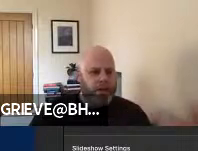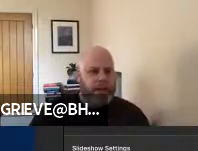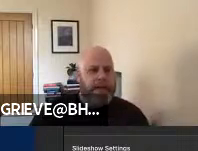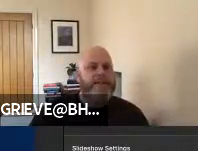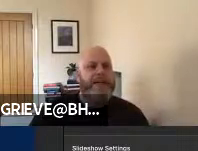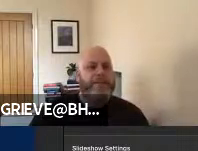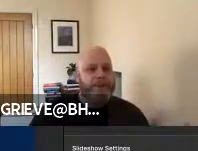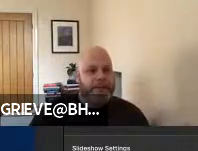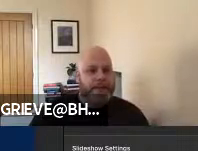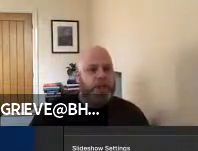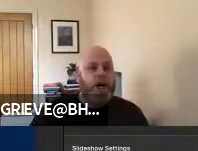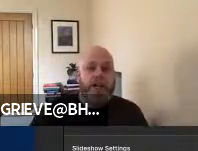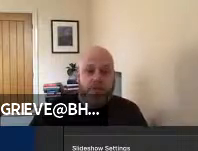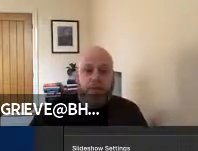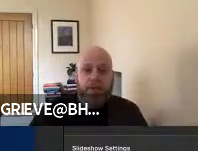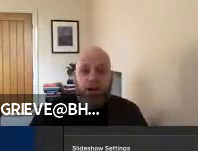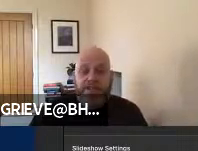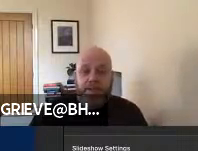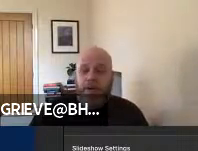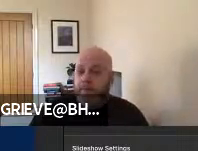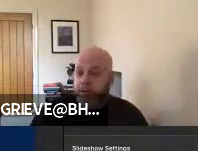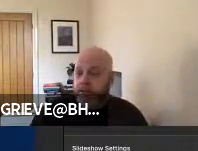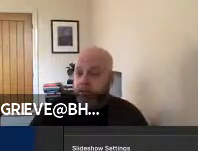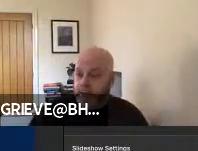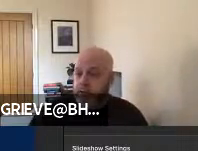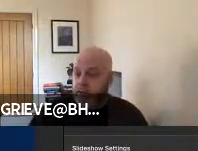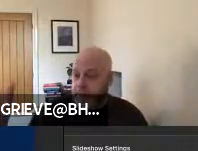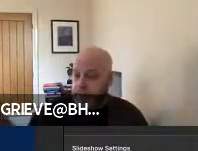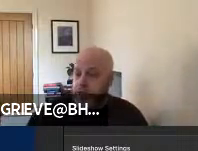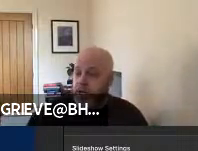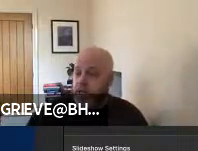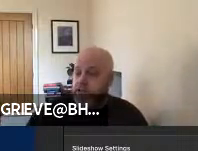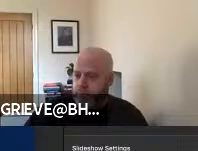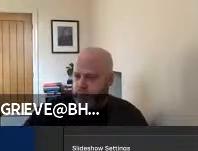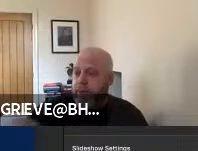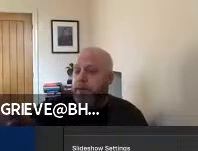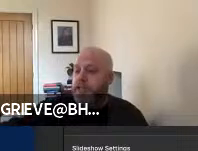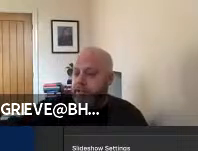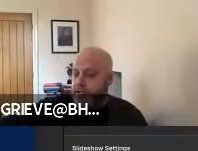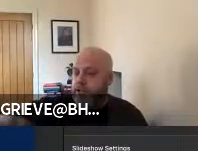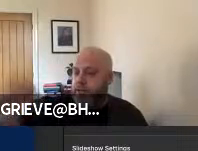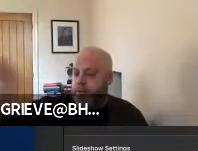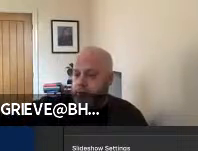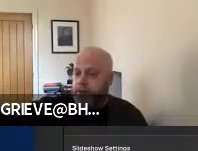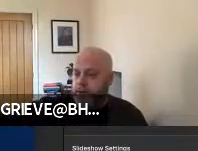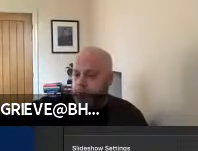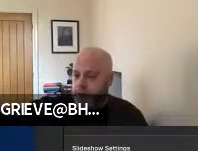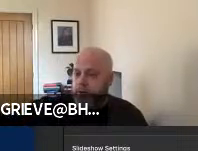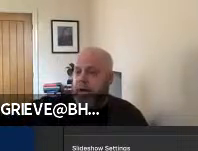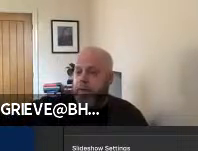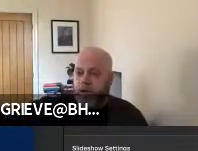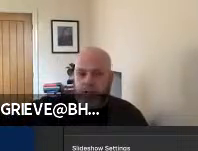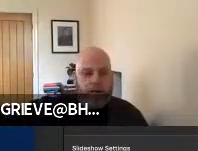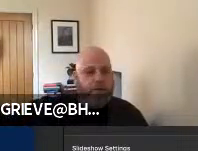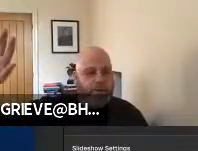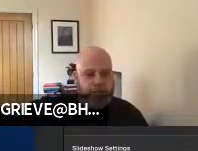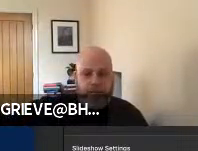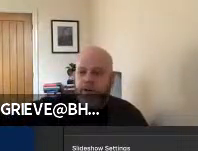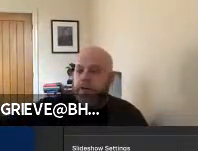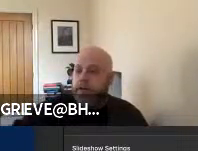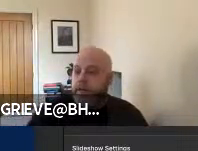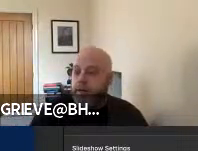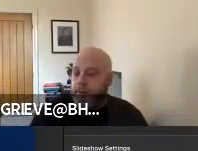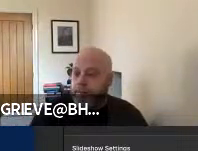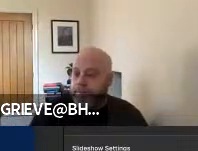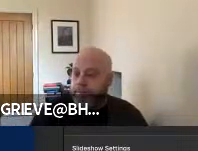collect up uh talks from across the department and get people's talks from other sites so you know from aberlin or from